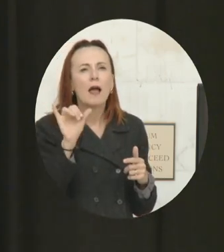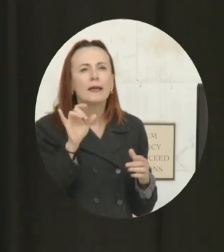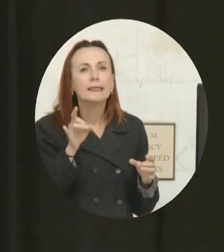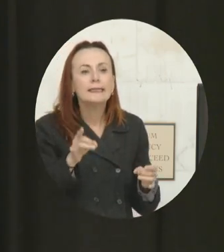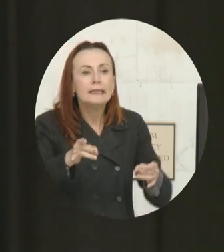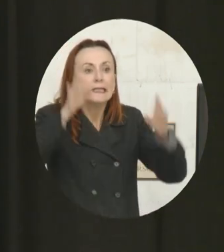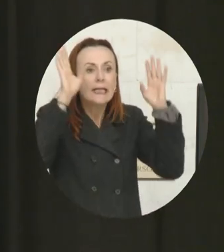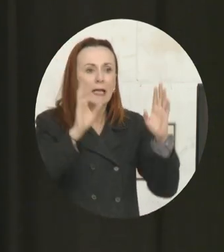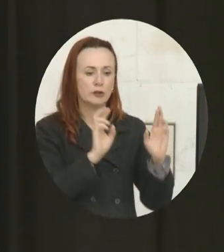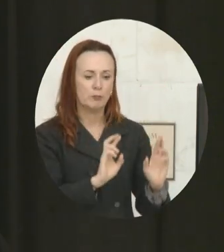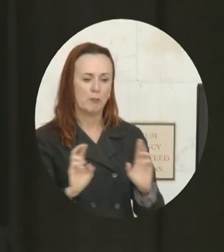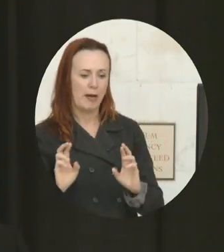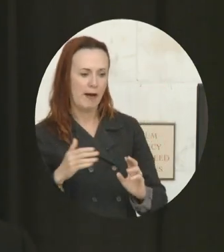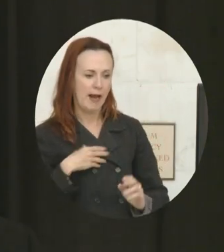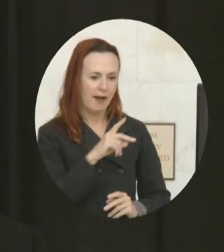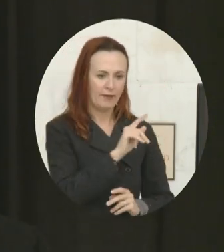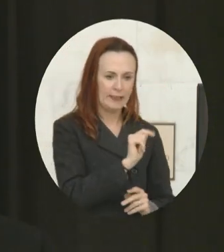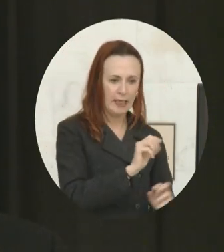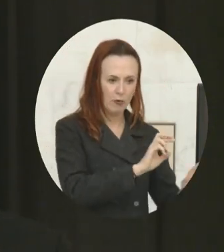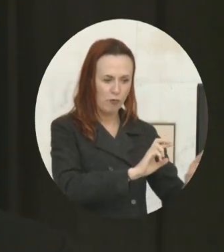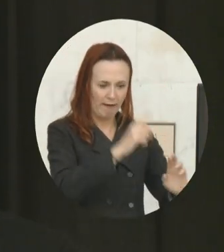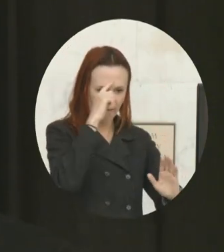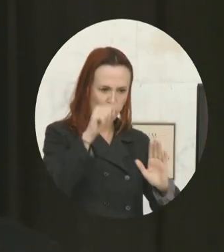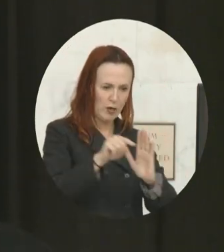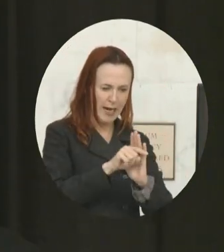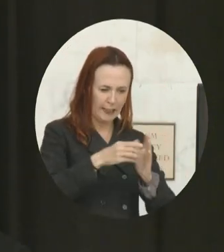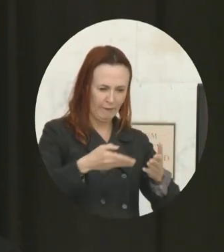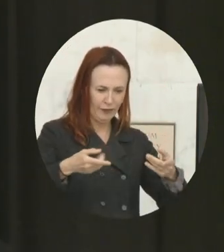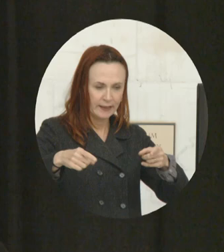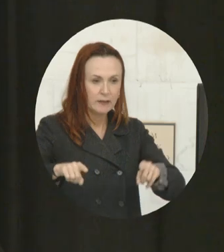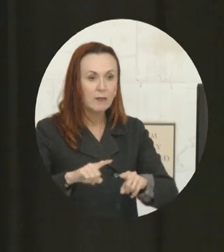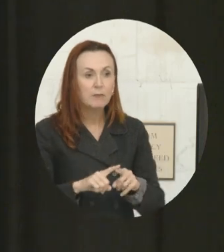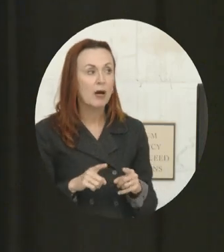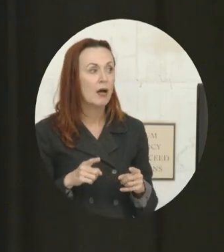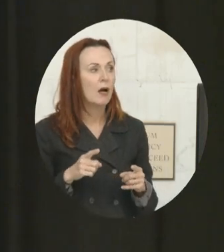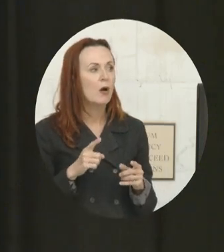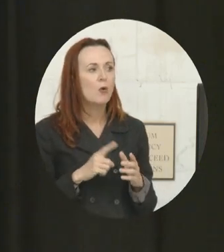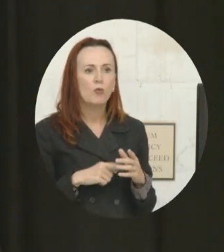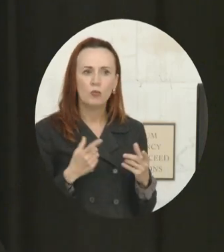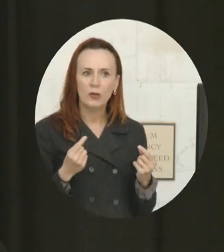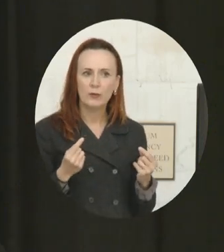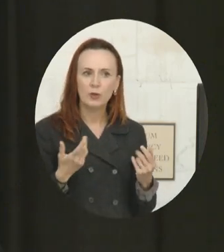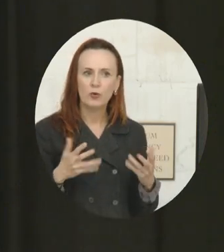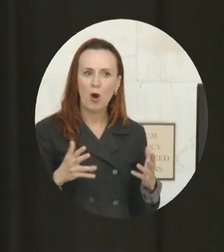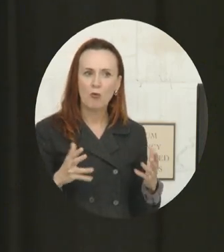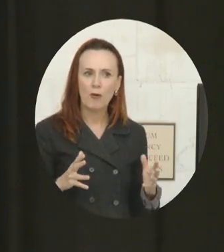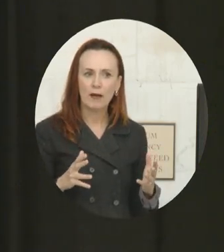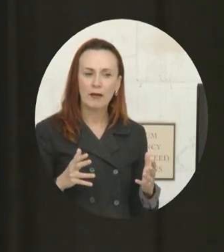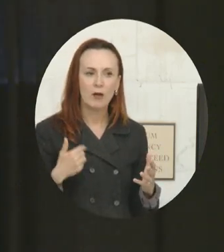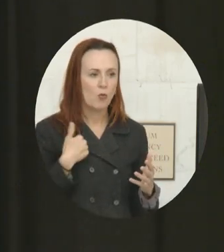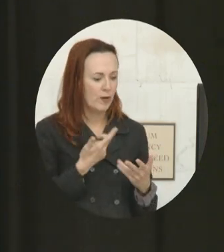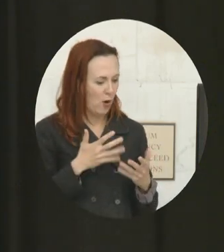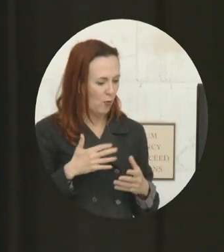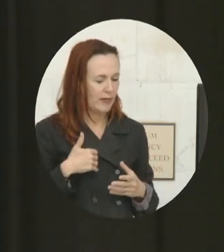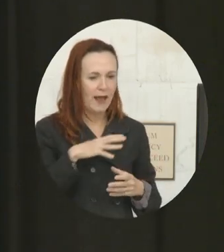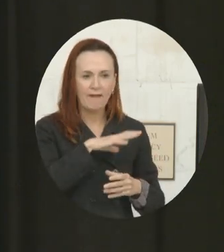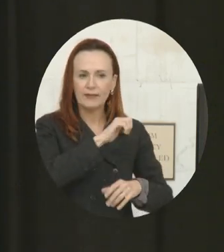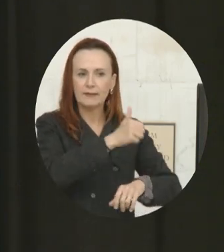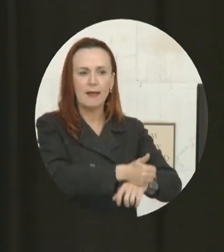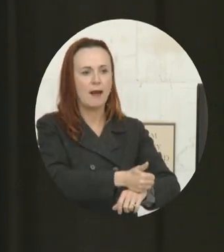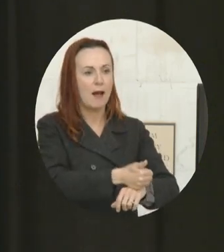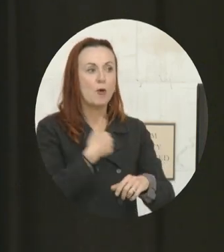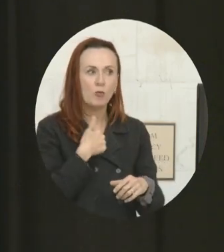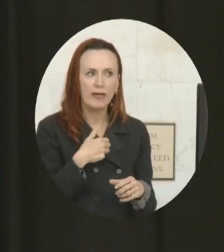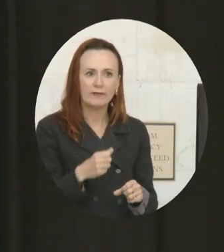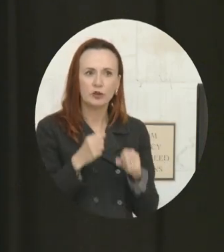not as have your kit and be ready for a bad thing, but look at the good things that we're doing already. Look what our community already has internally. Look at the strengths that we have